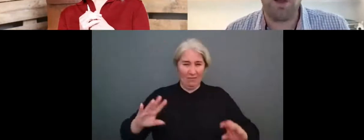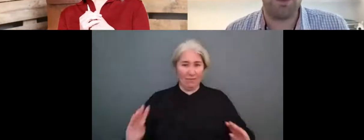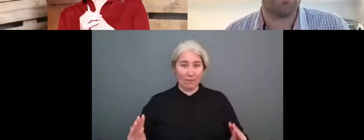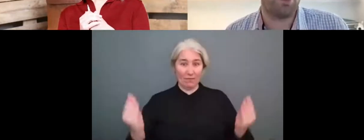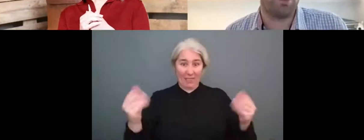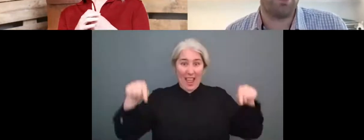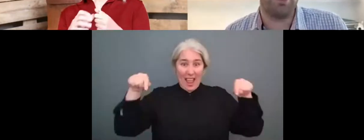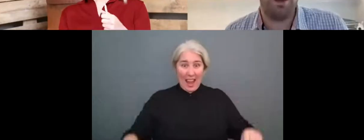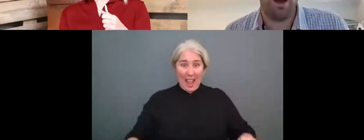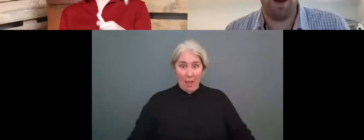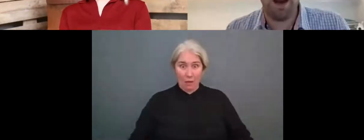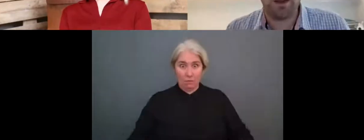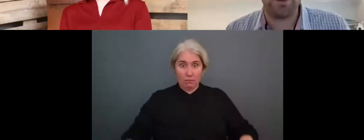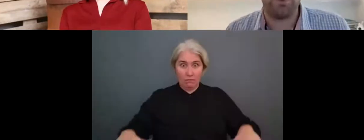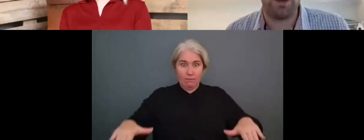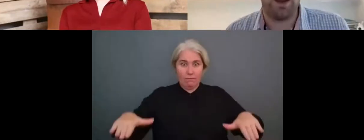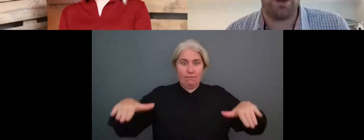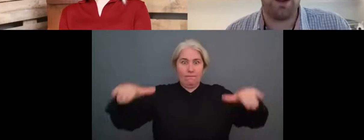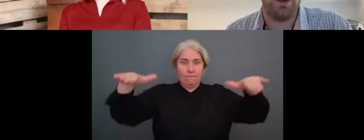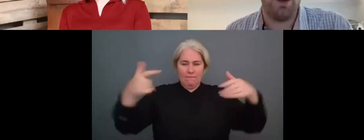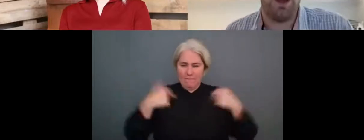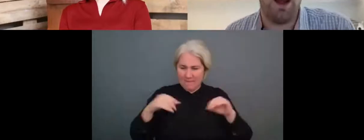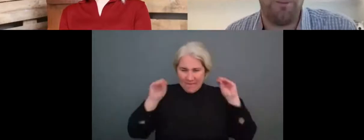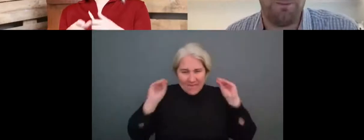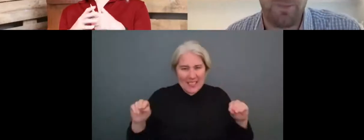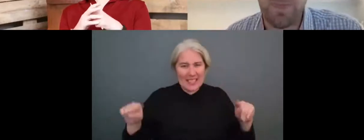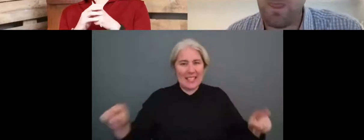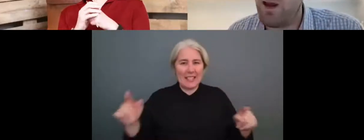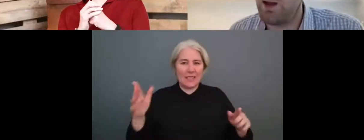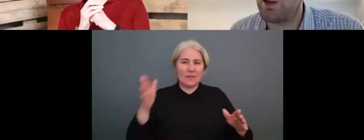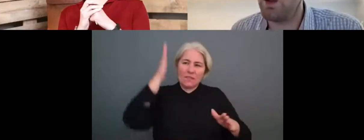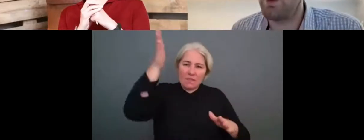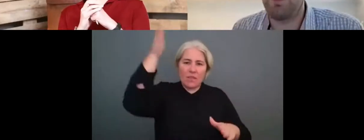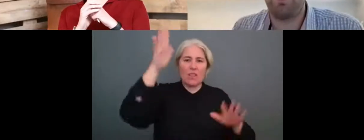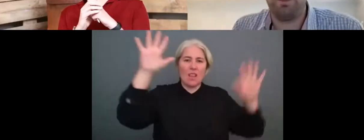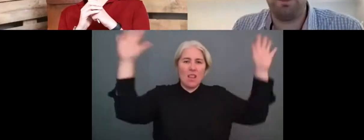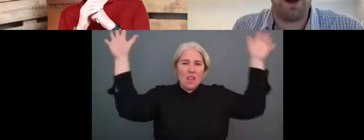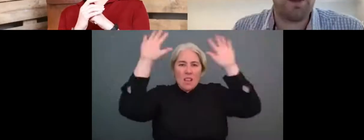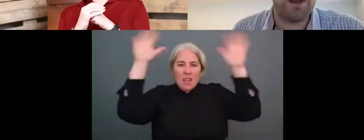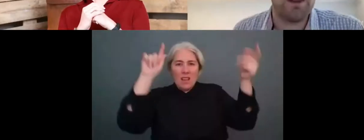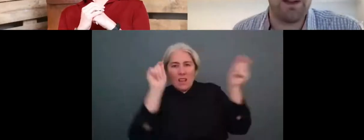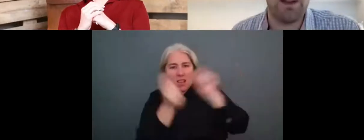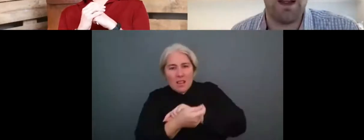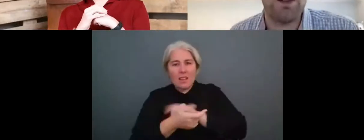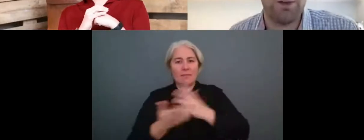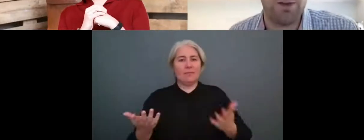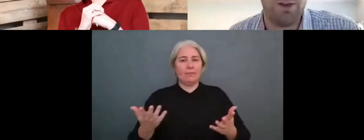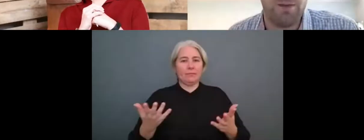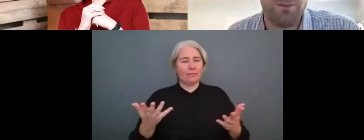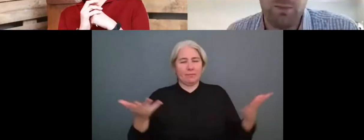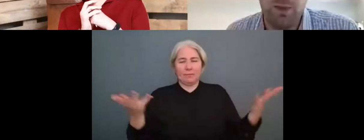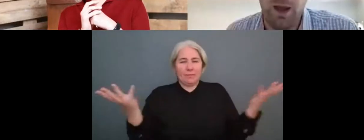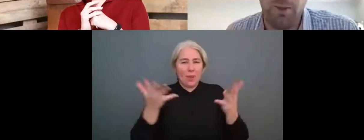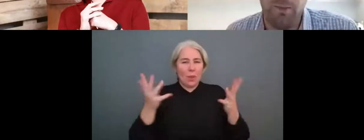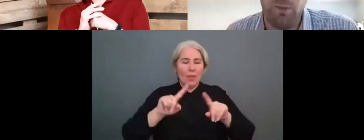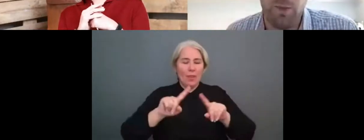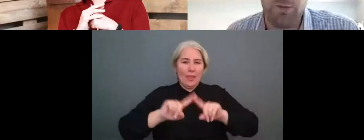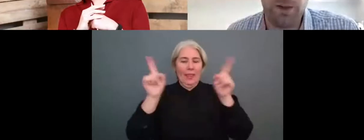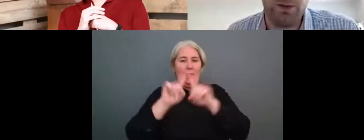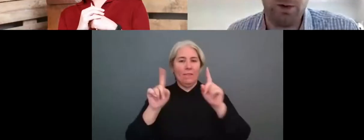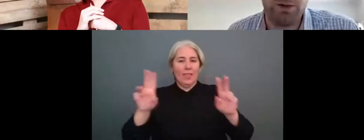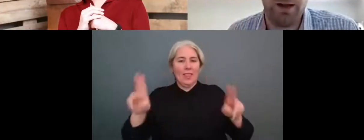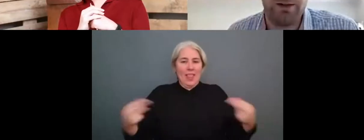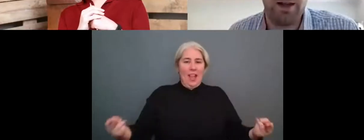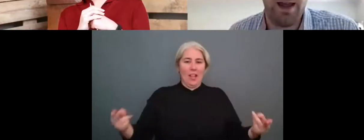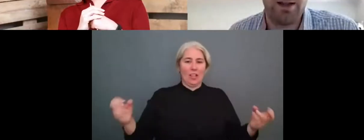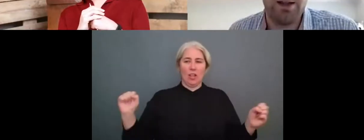more climate literate and, um, about some of the other, um, uh, kind of, well, biodiversity and issues that, um, that